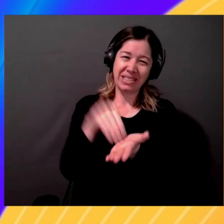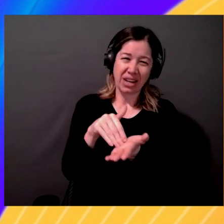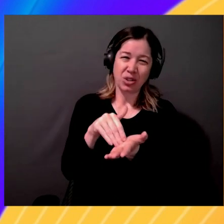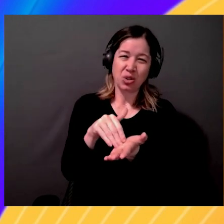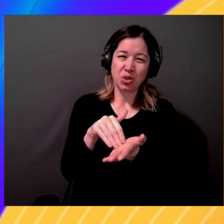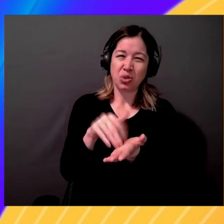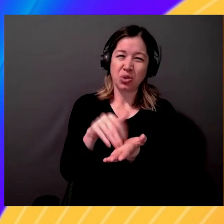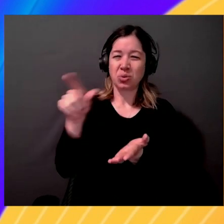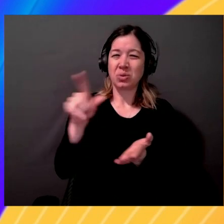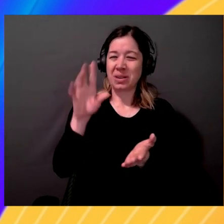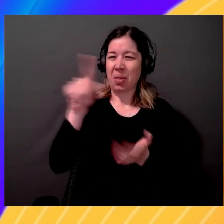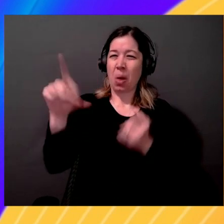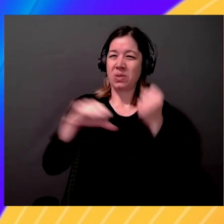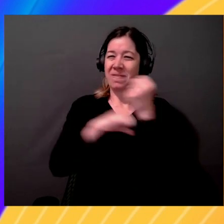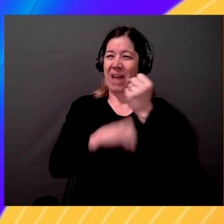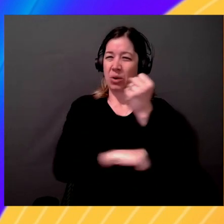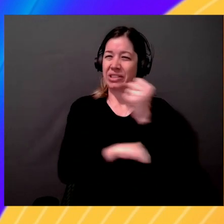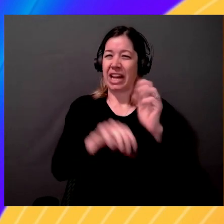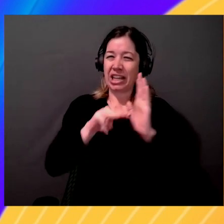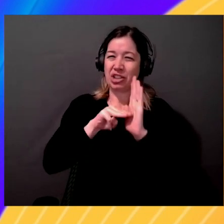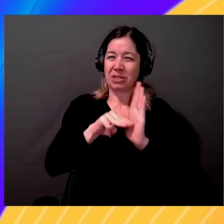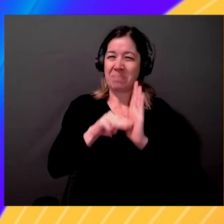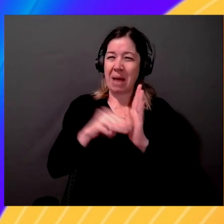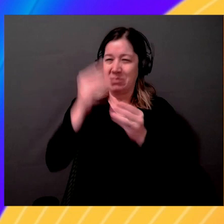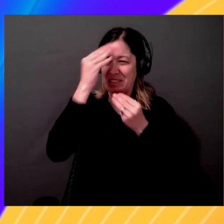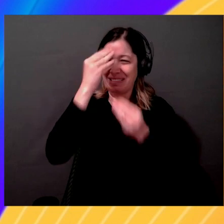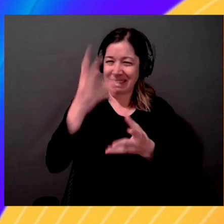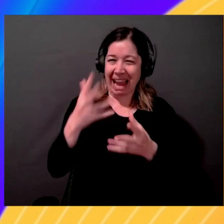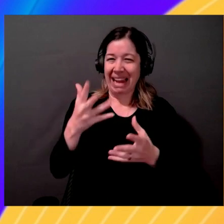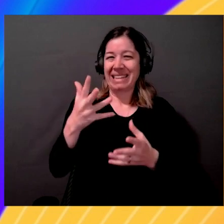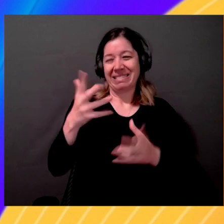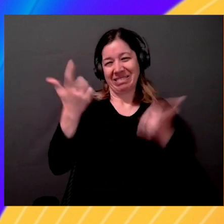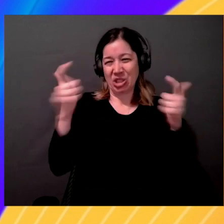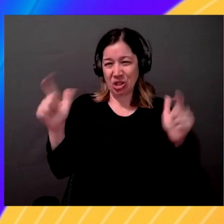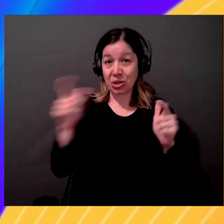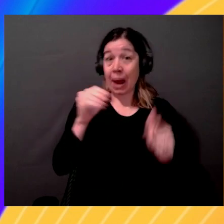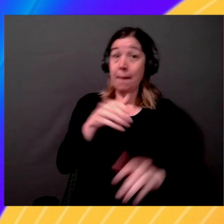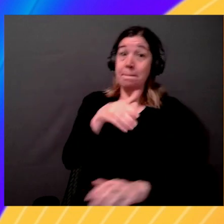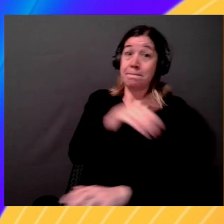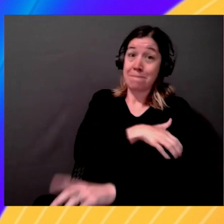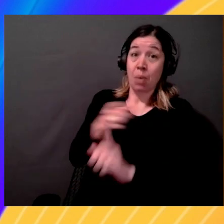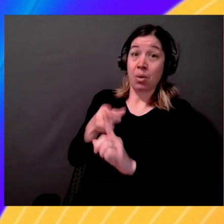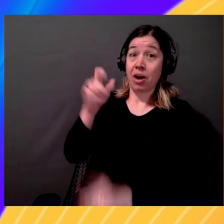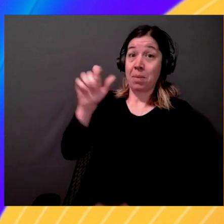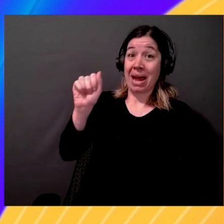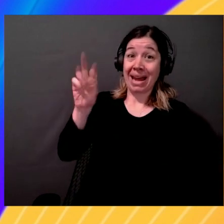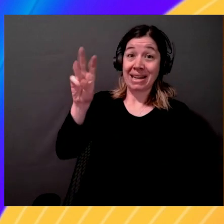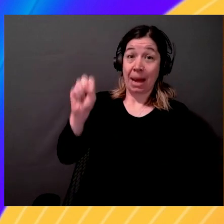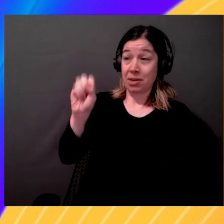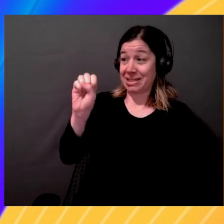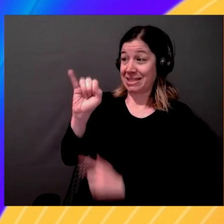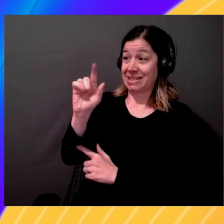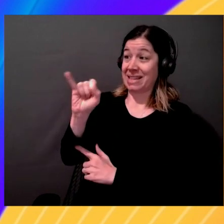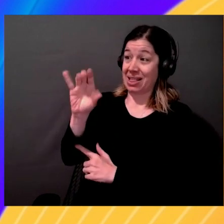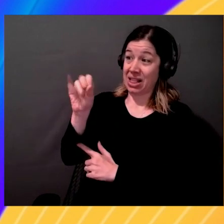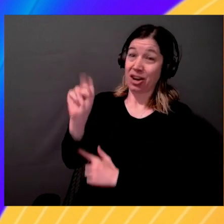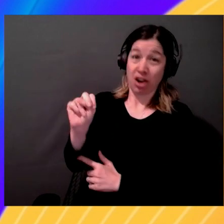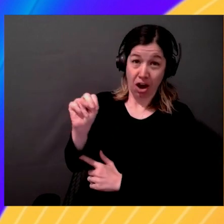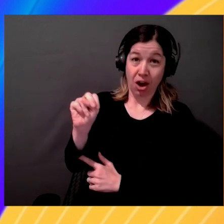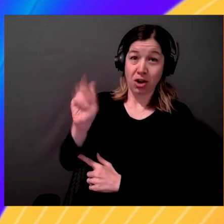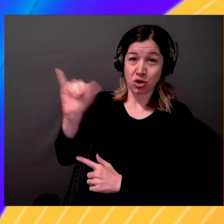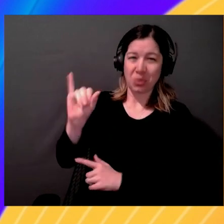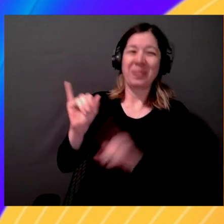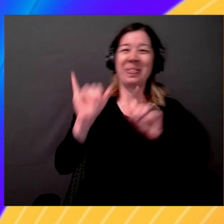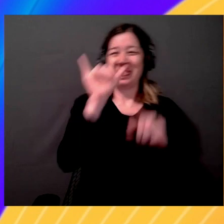extensive and large. it's powered by AWS Silicon and also NVIDIA GPUs, right? That's the other thing that we didn't touch on